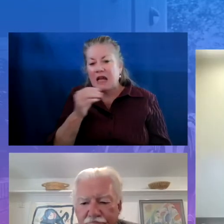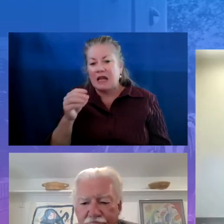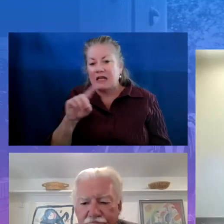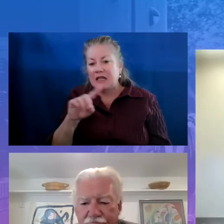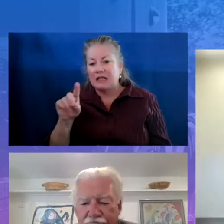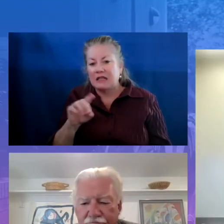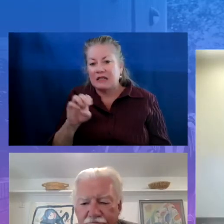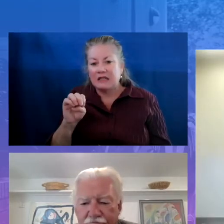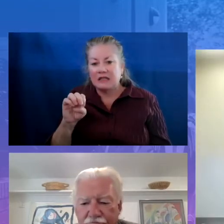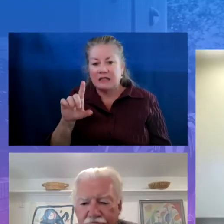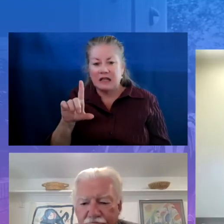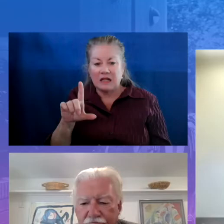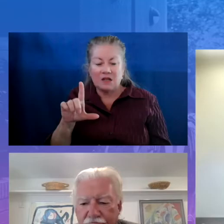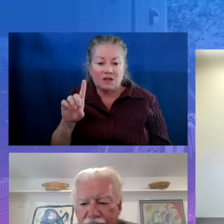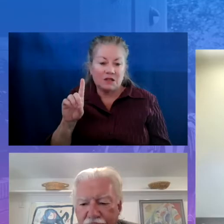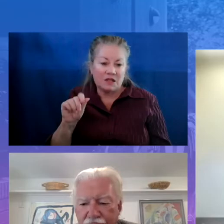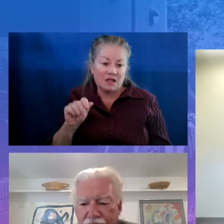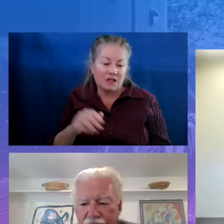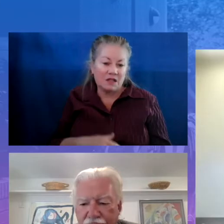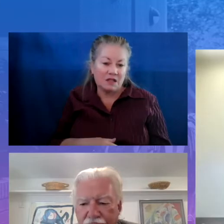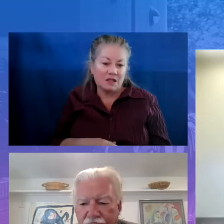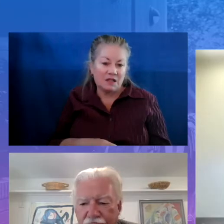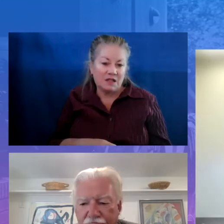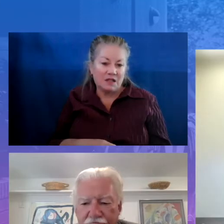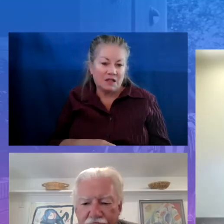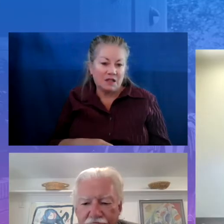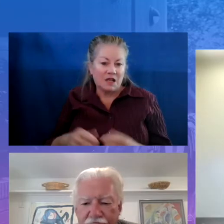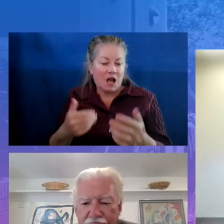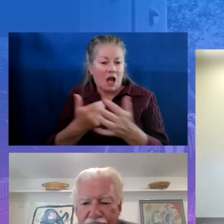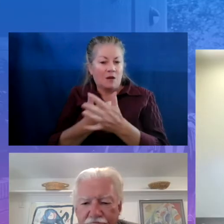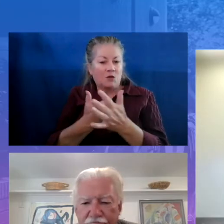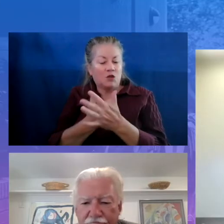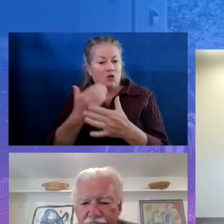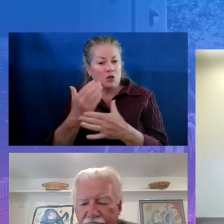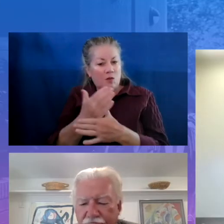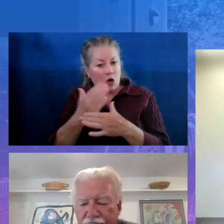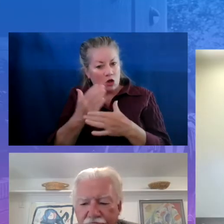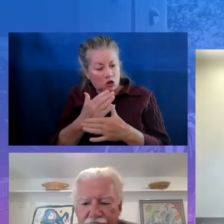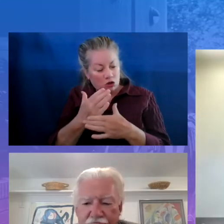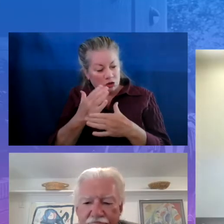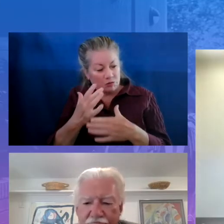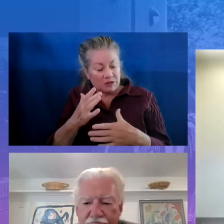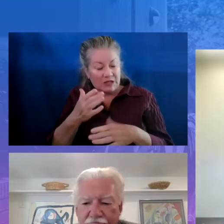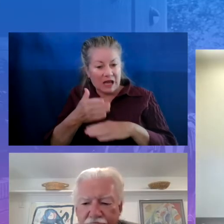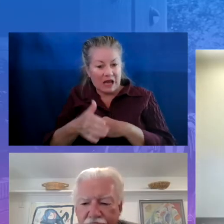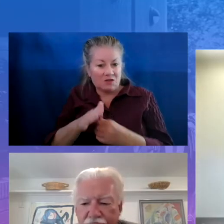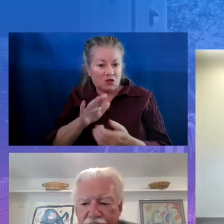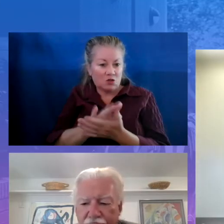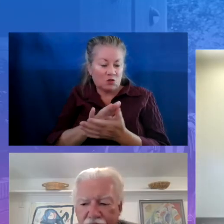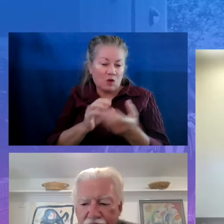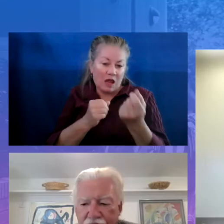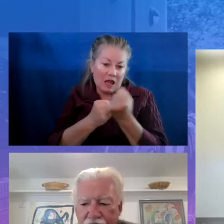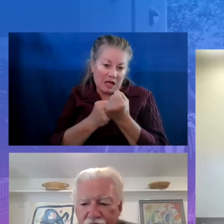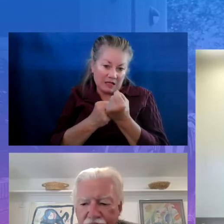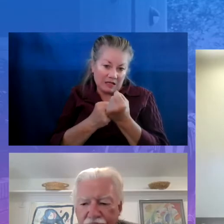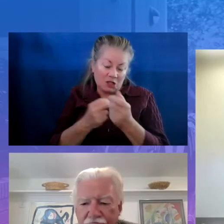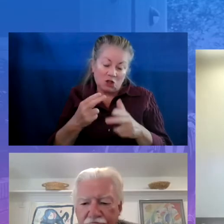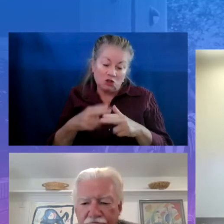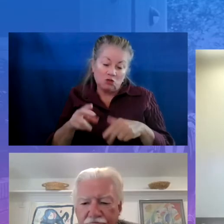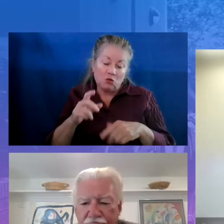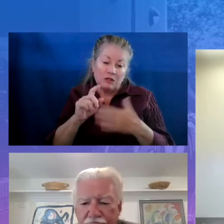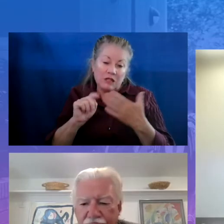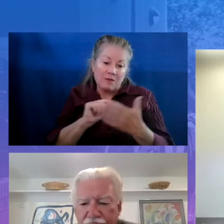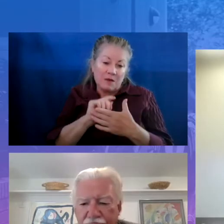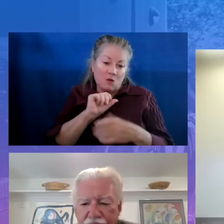I'm really kind of new to the partnership with the After School Alliance, but I can just tell you that in the short time I've been working with them, that it